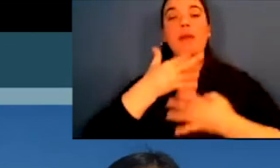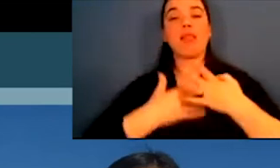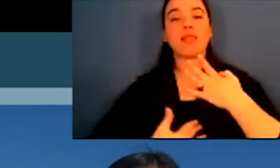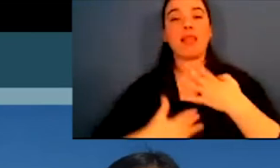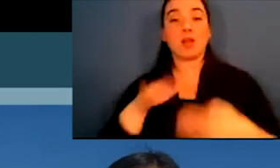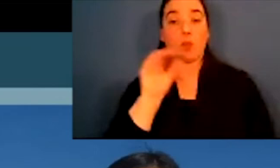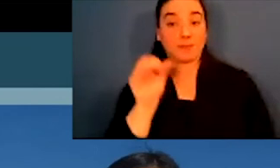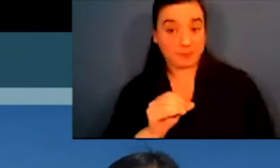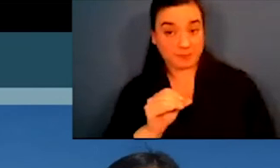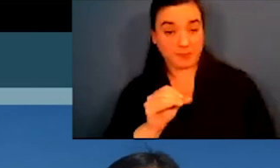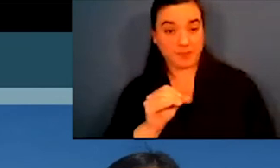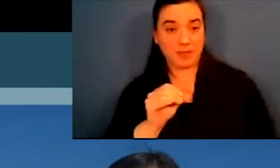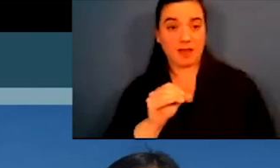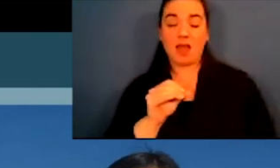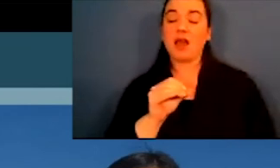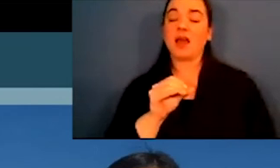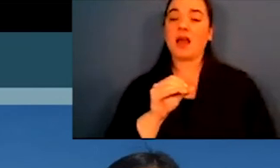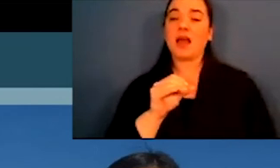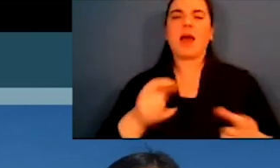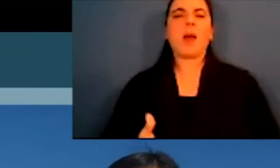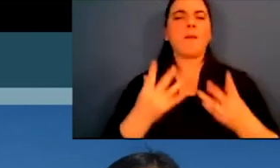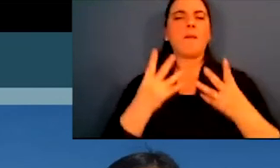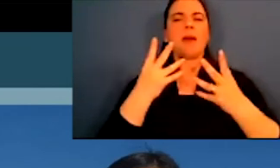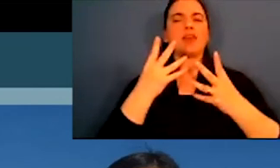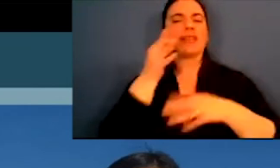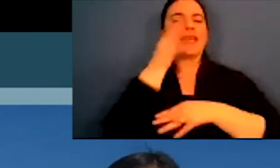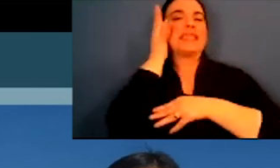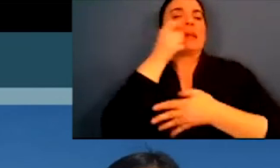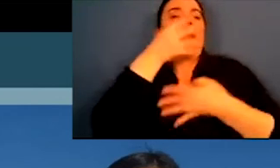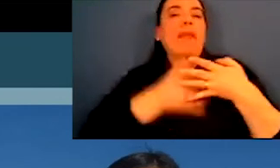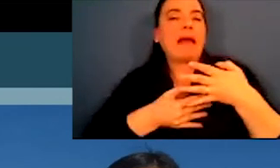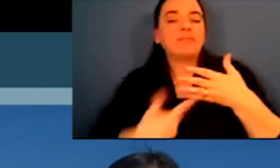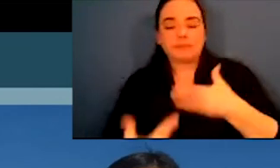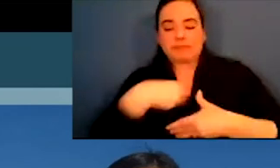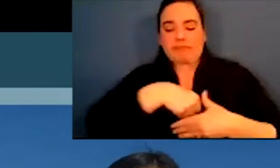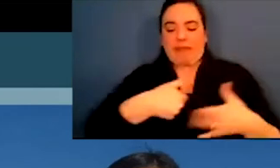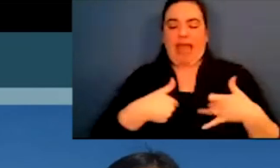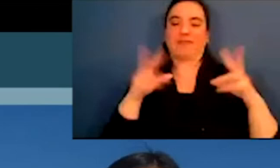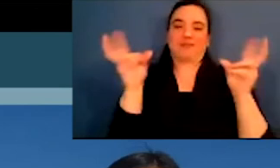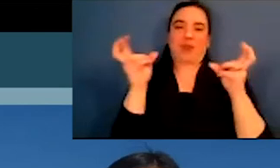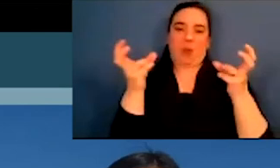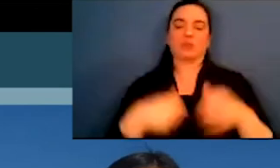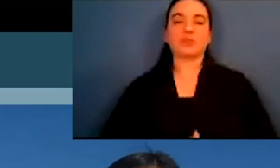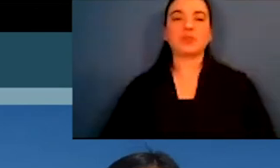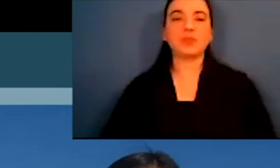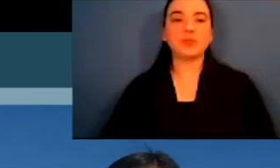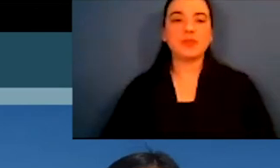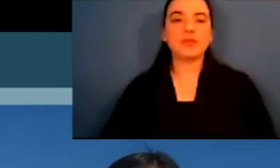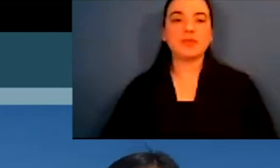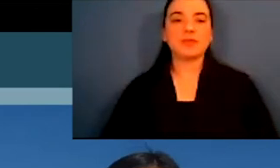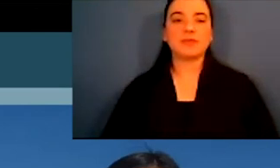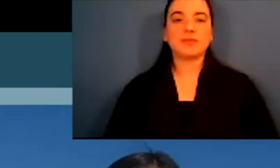So blood quantum. So blood as I said before, blood quantum is the amount of Indian blood that an individual